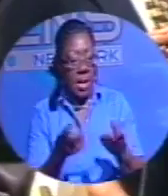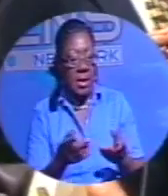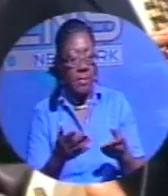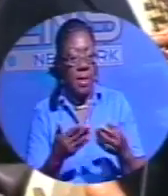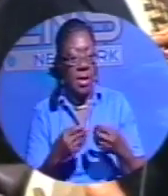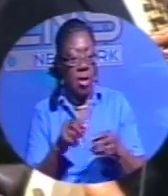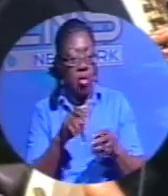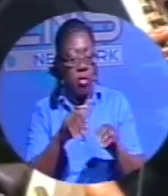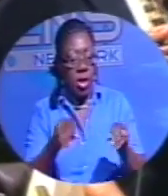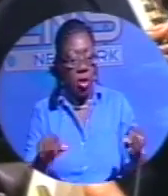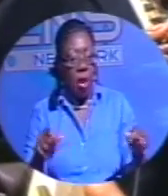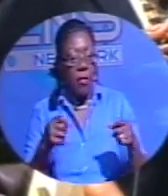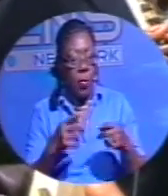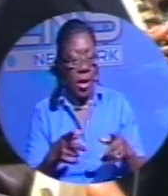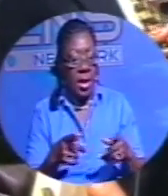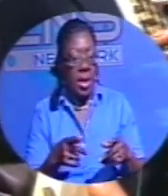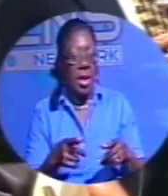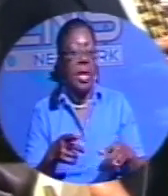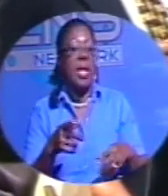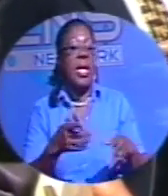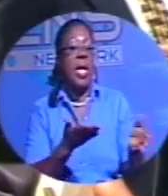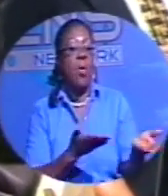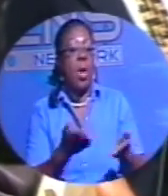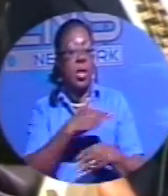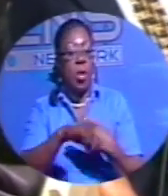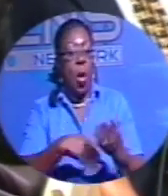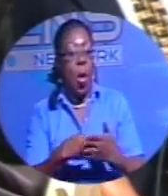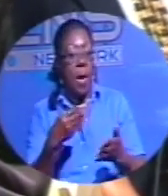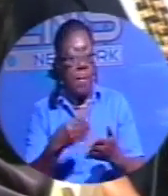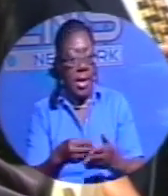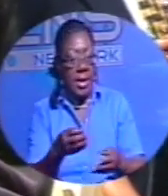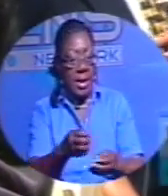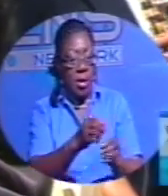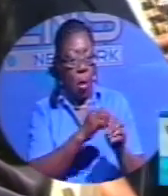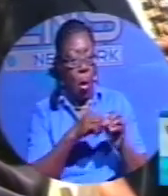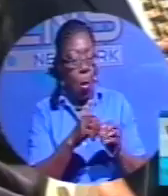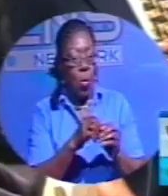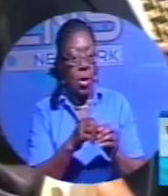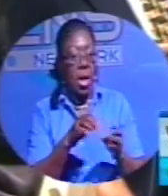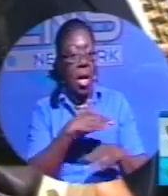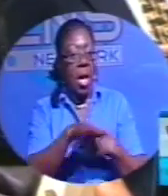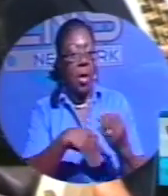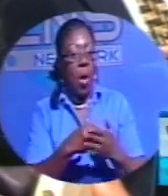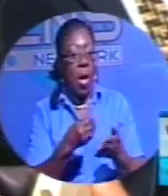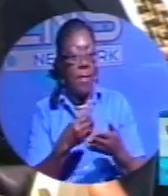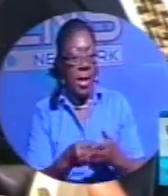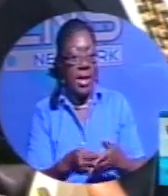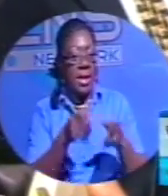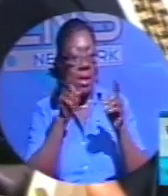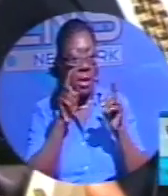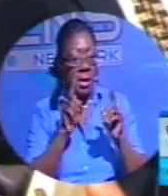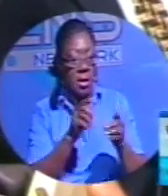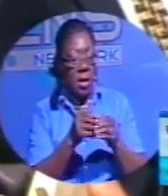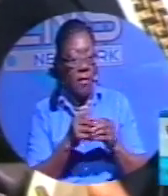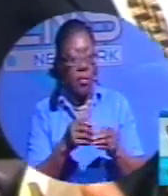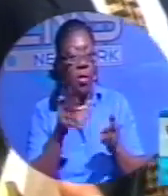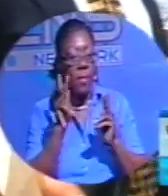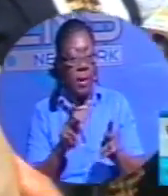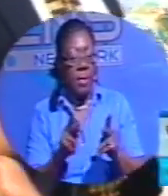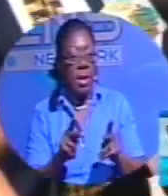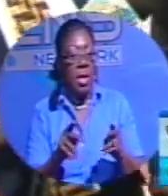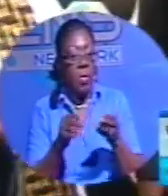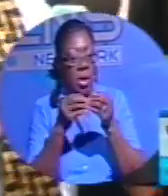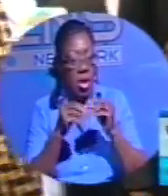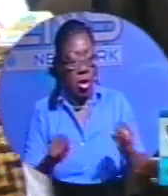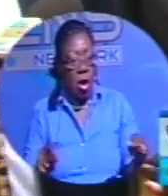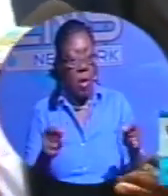I'm going after all monies owed and all monies that are used under the pension plan, and to sever the pension plan, dissolve it immediately.